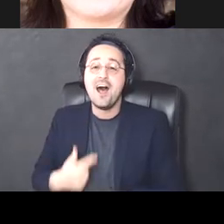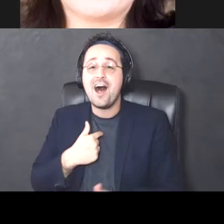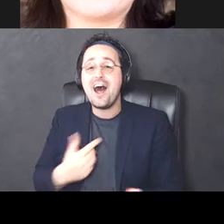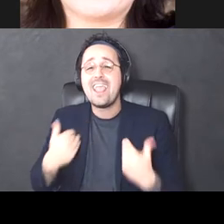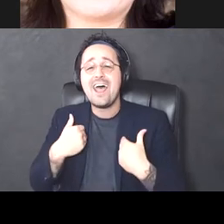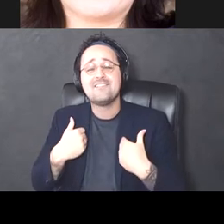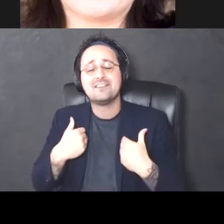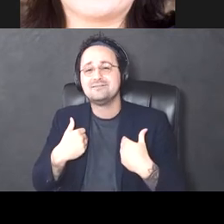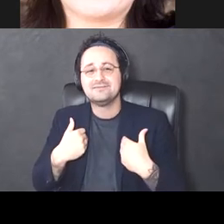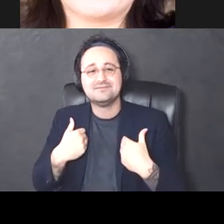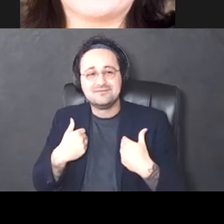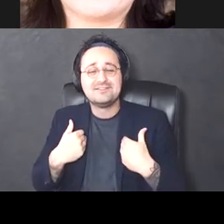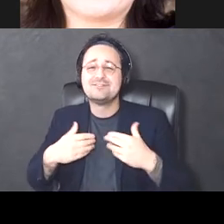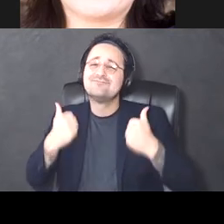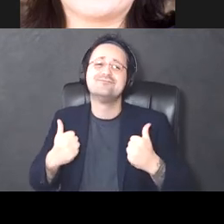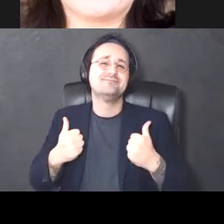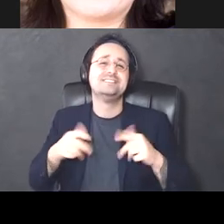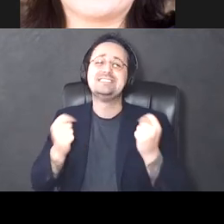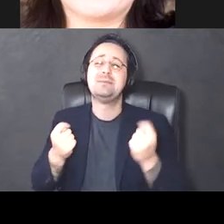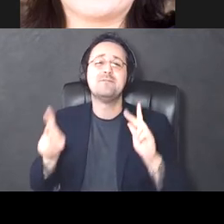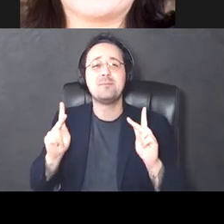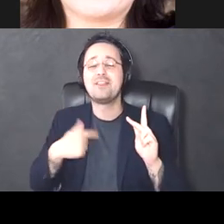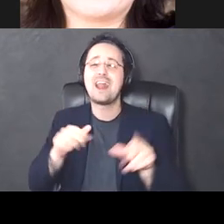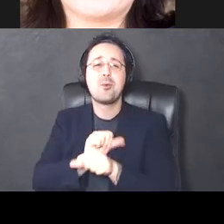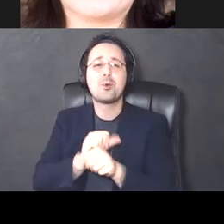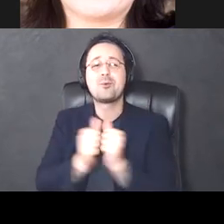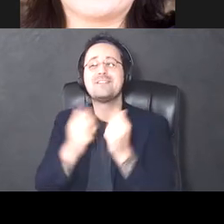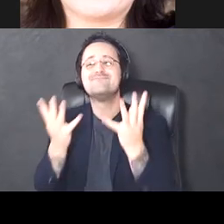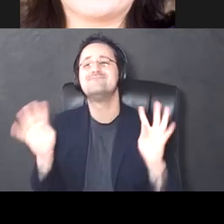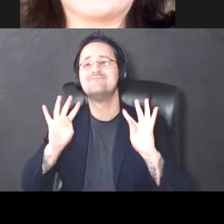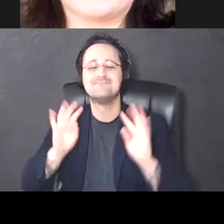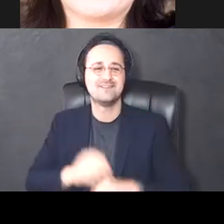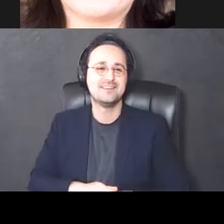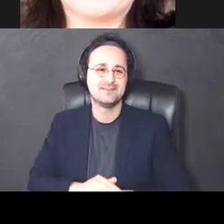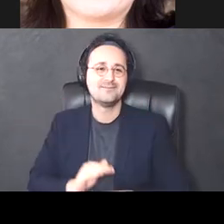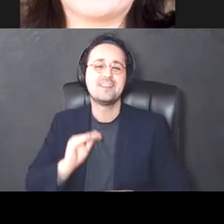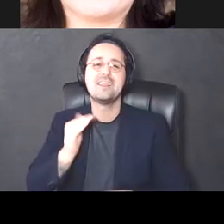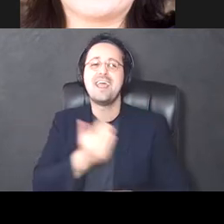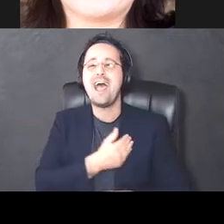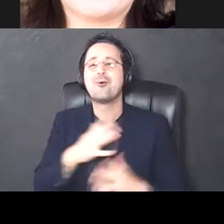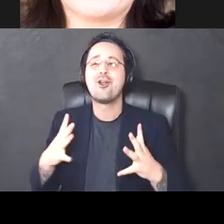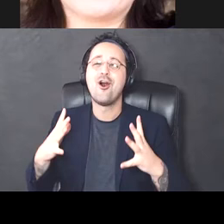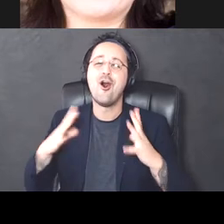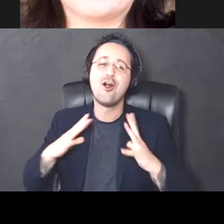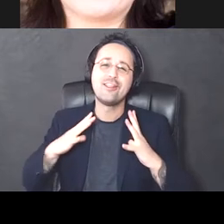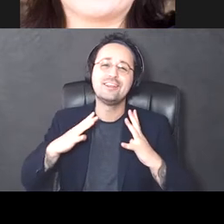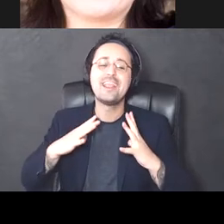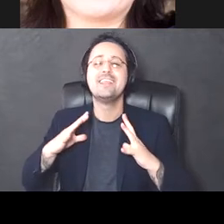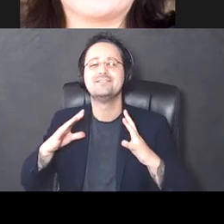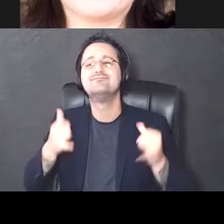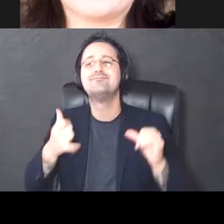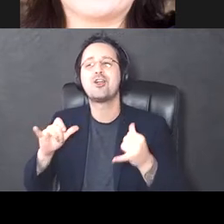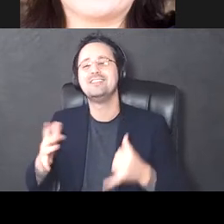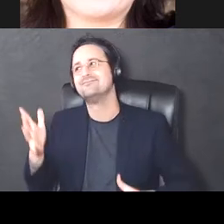great group of people that I work with. Um, this was our holiday party a few years ago when we were still able to do